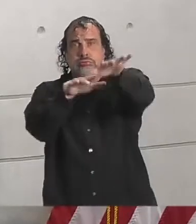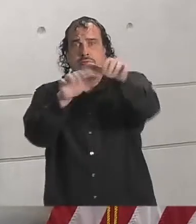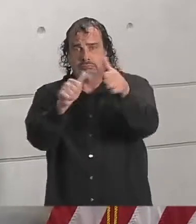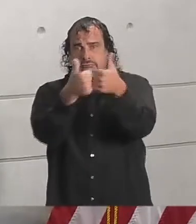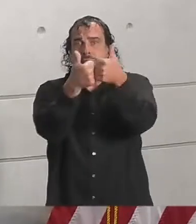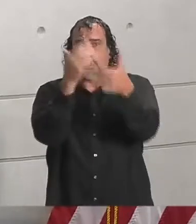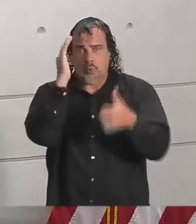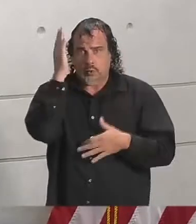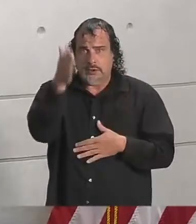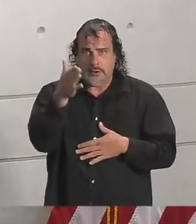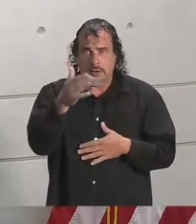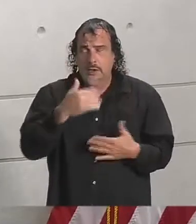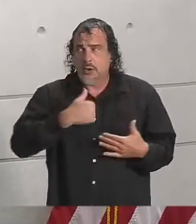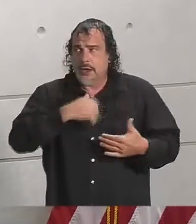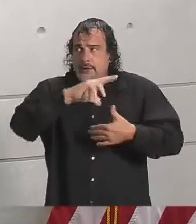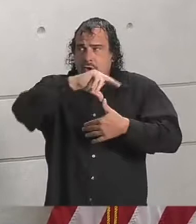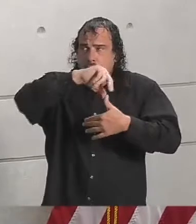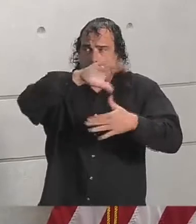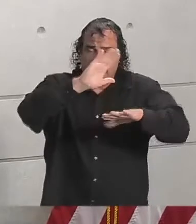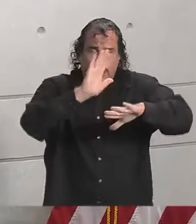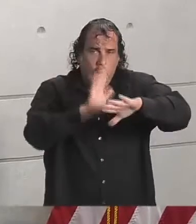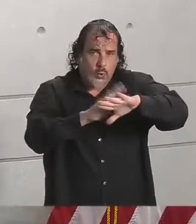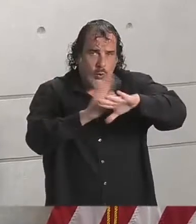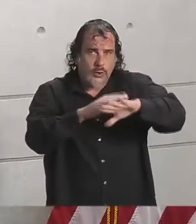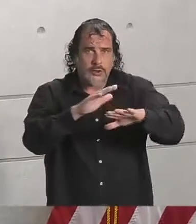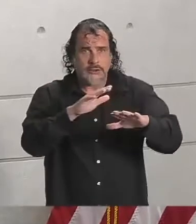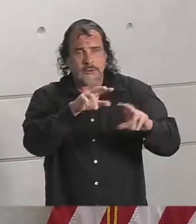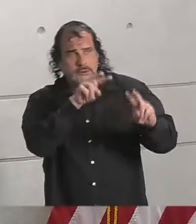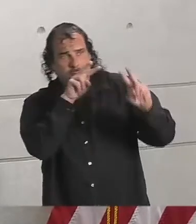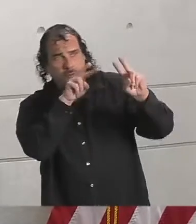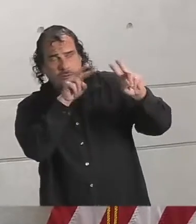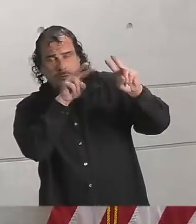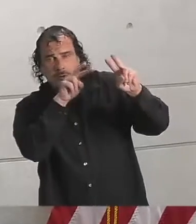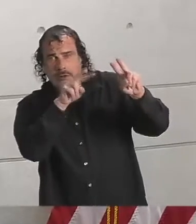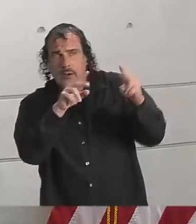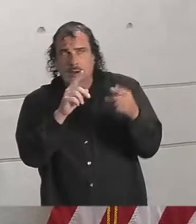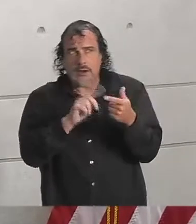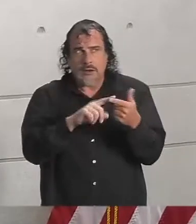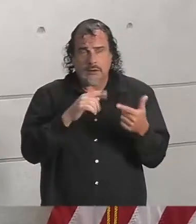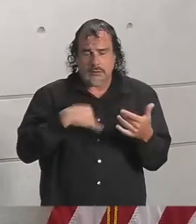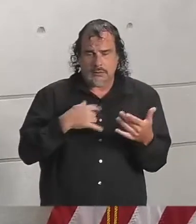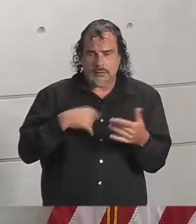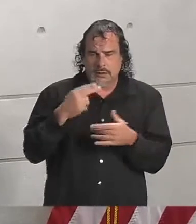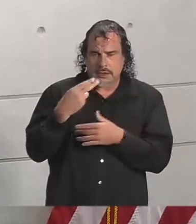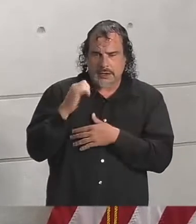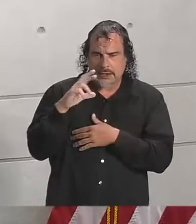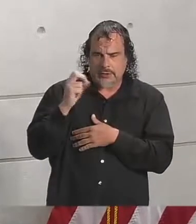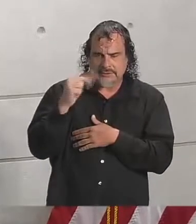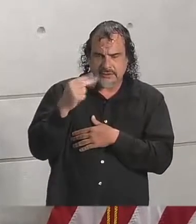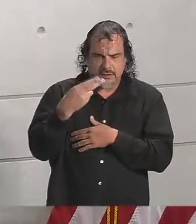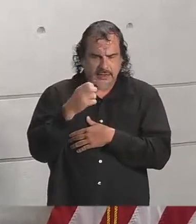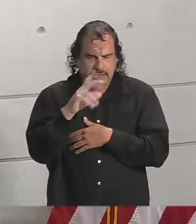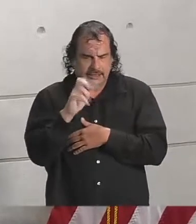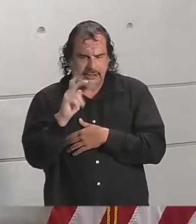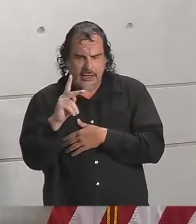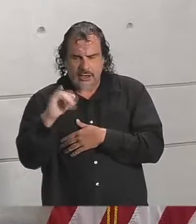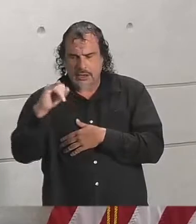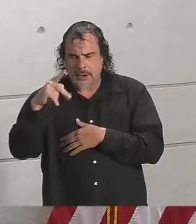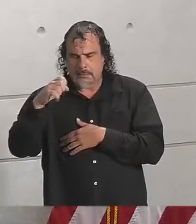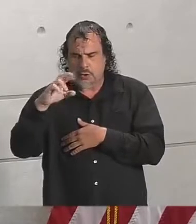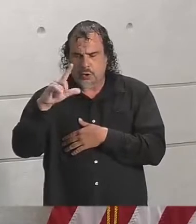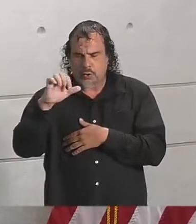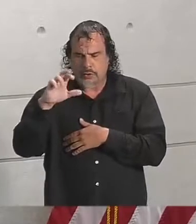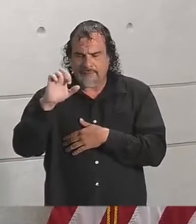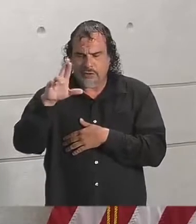We do have hurricane warnings, hurricane watches in effect. Hancock, Harrison, Pearl River, and Jackson, hurricane warning.